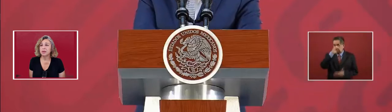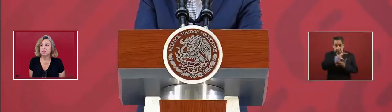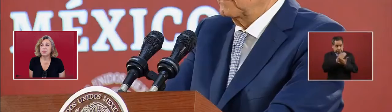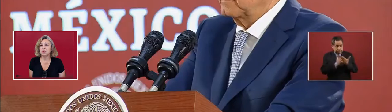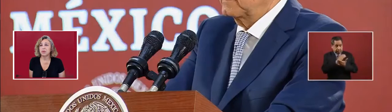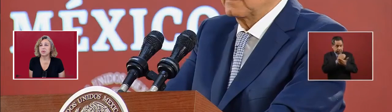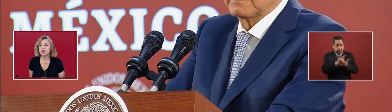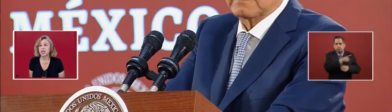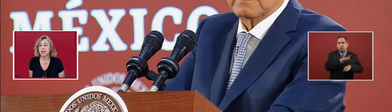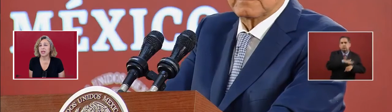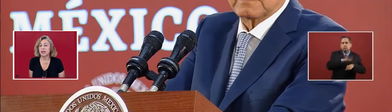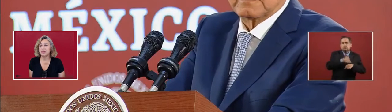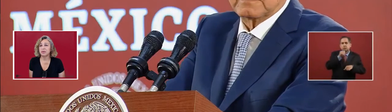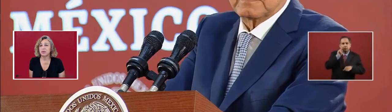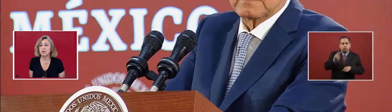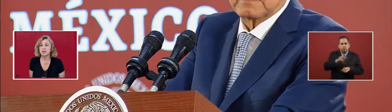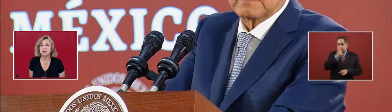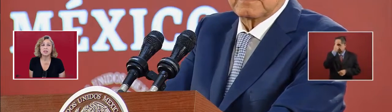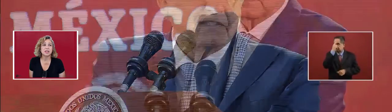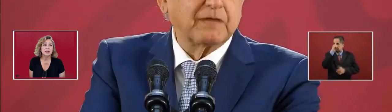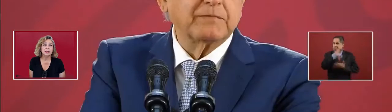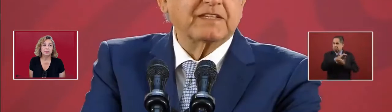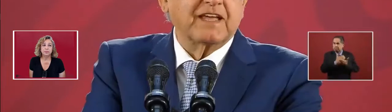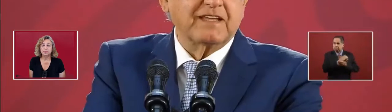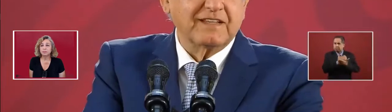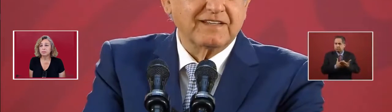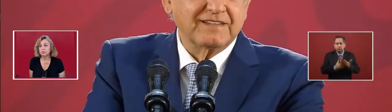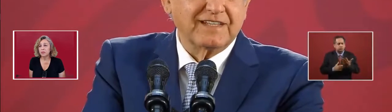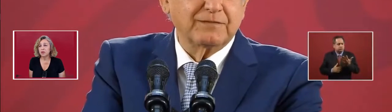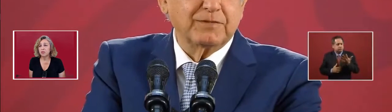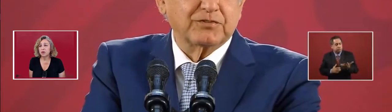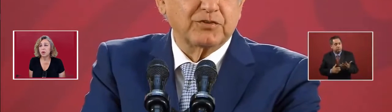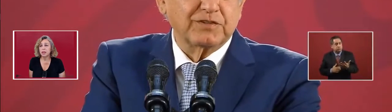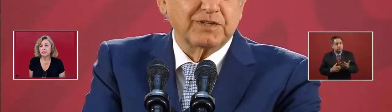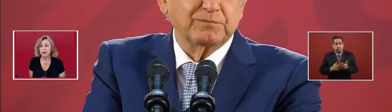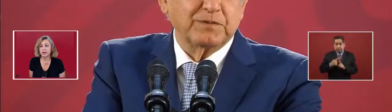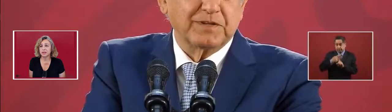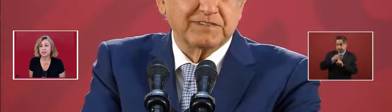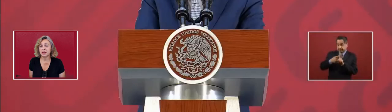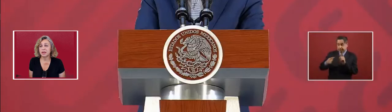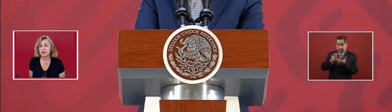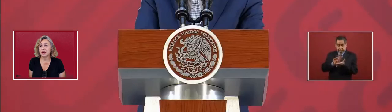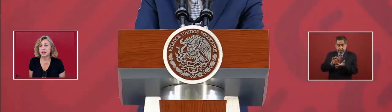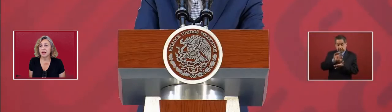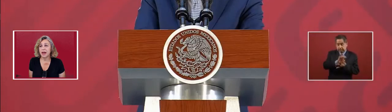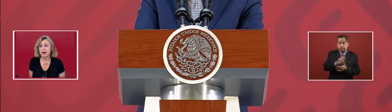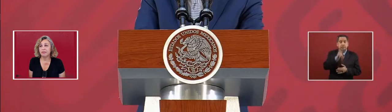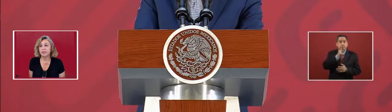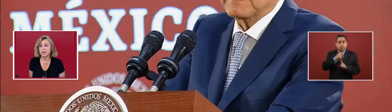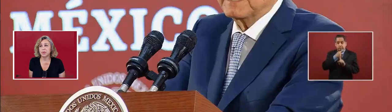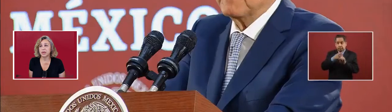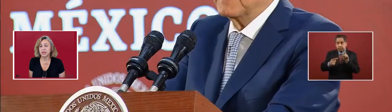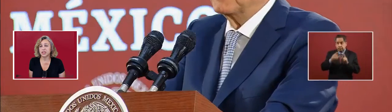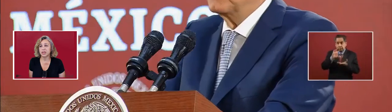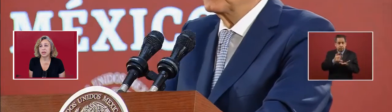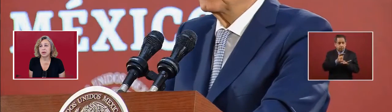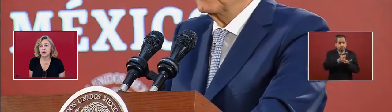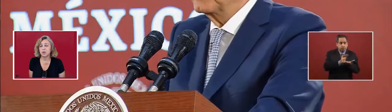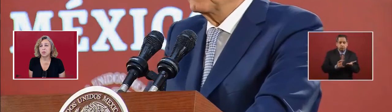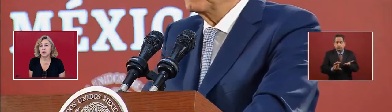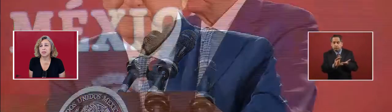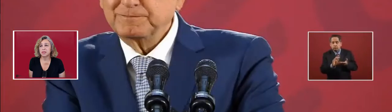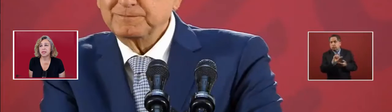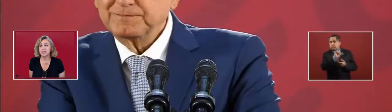And the people that were checking never noticed the qualifiers. The half of the production